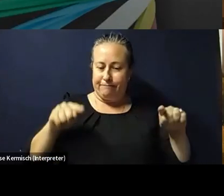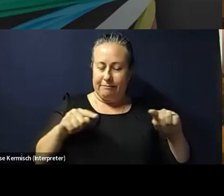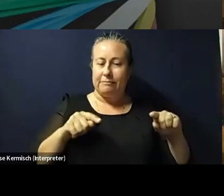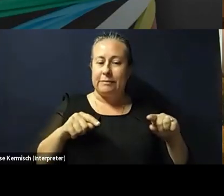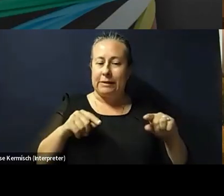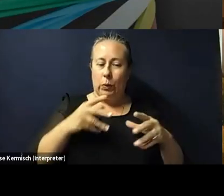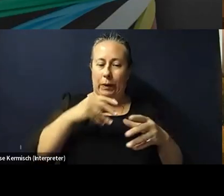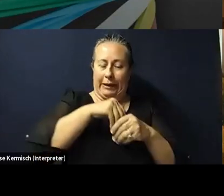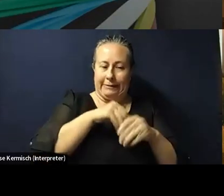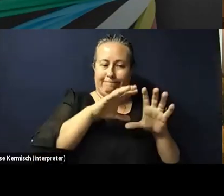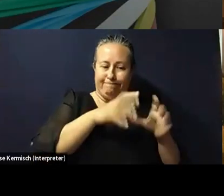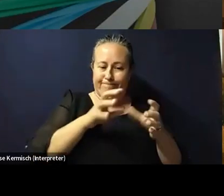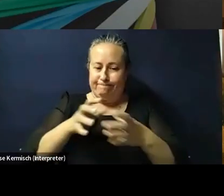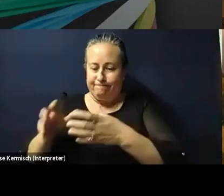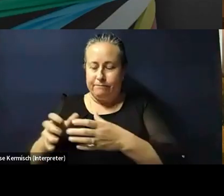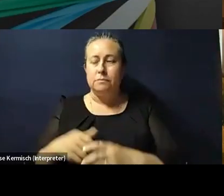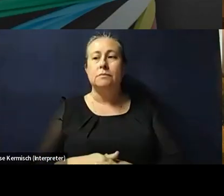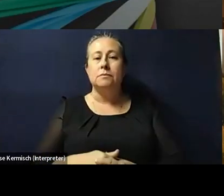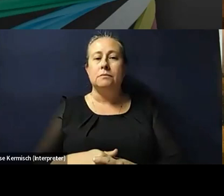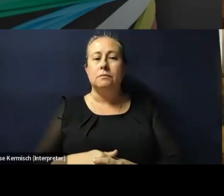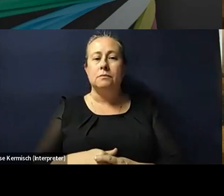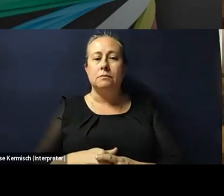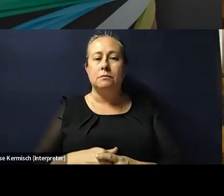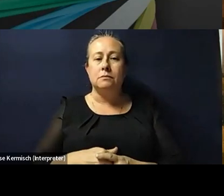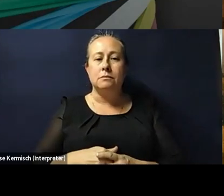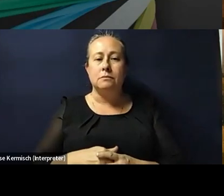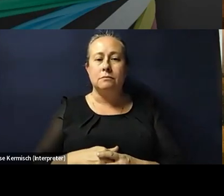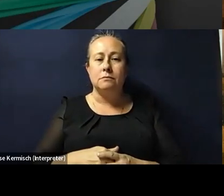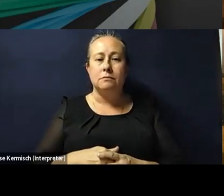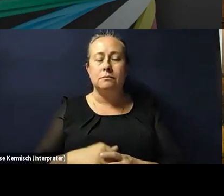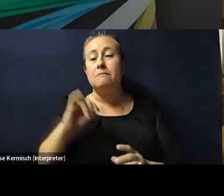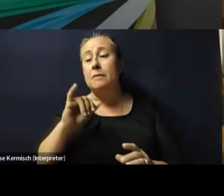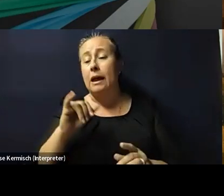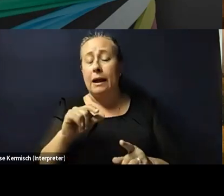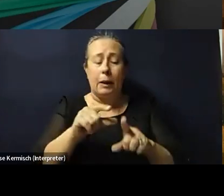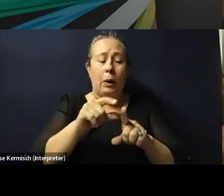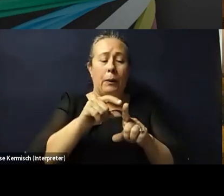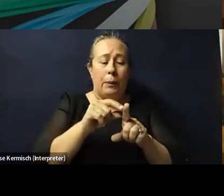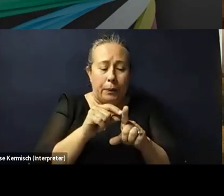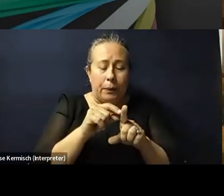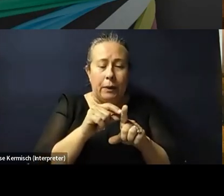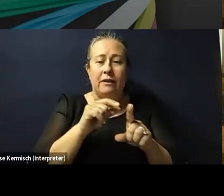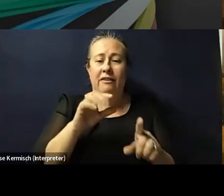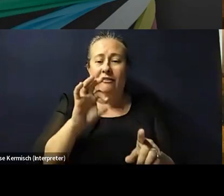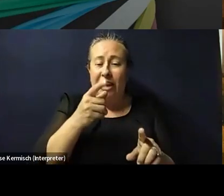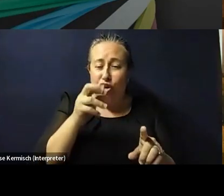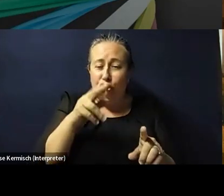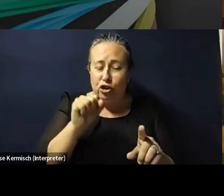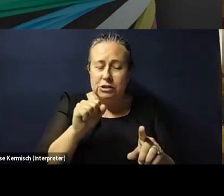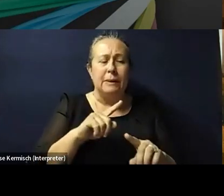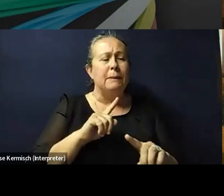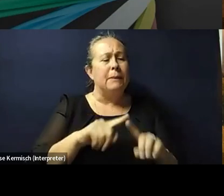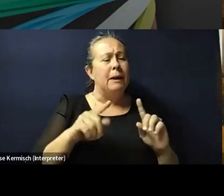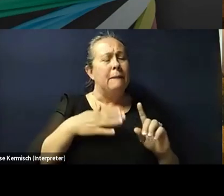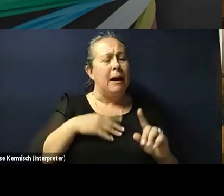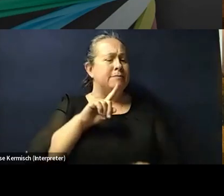some of them, particularly for short fingers or brachydactyly, as it's called. My question, however,